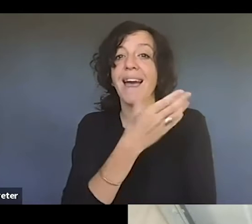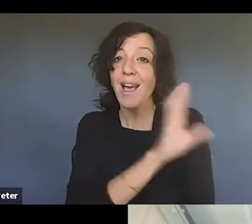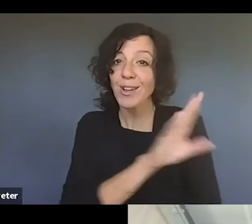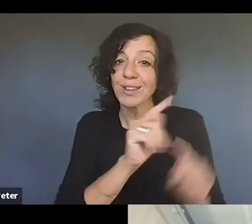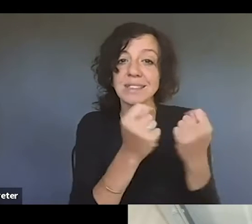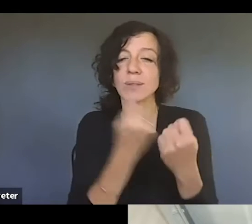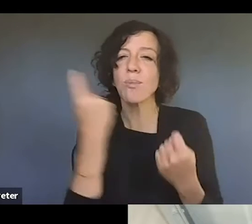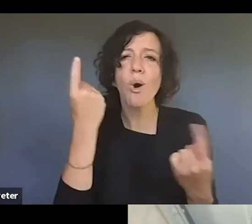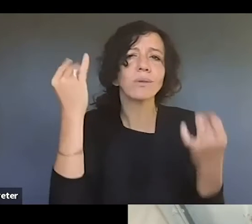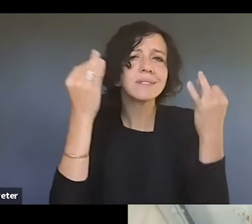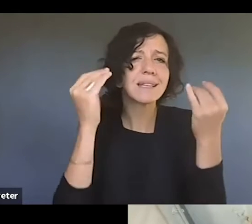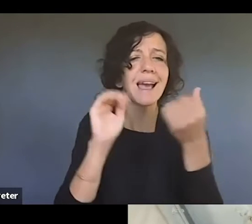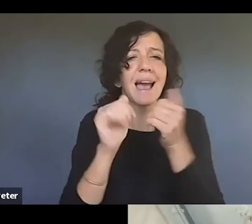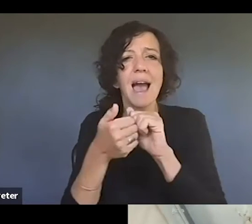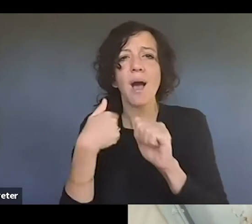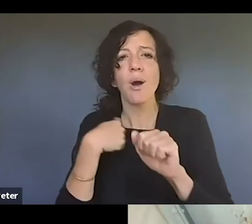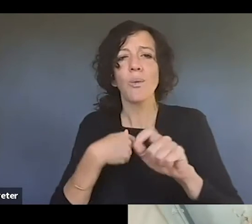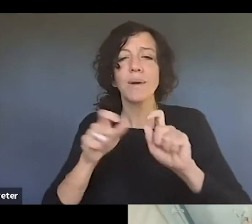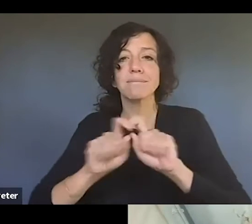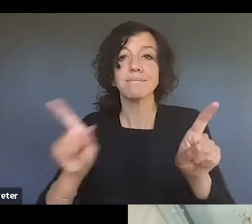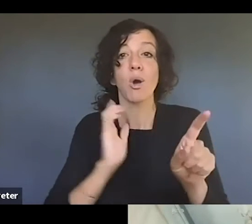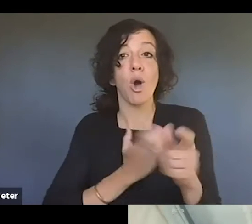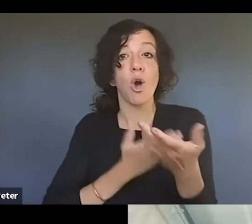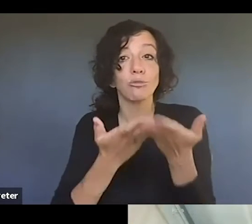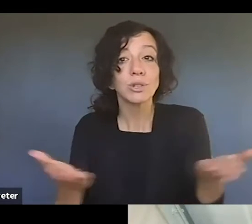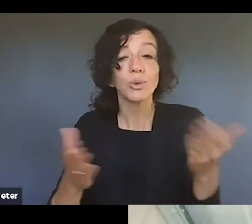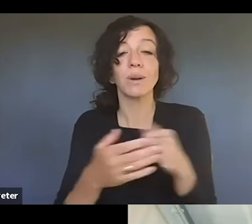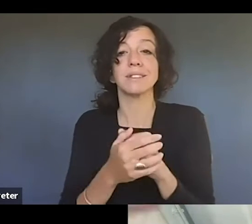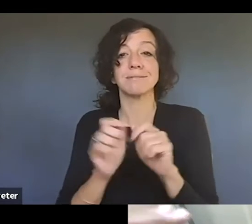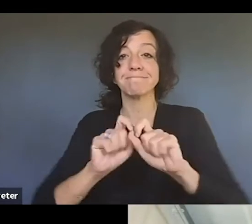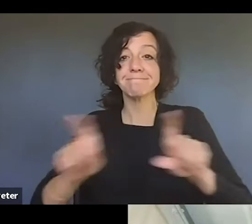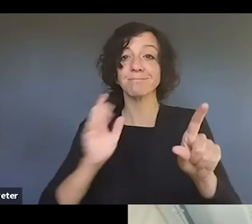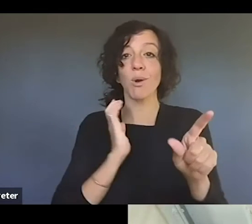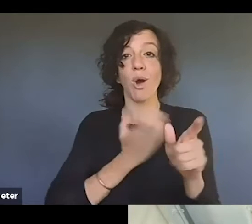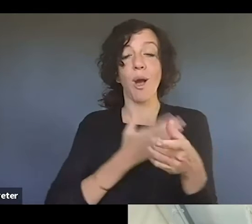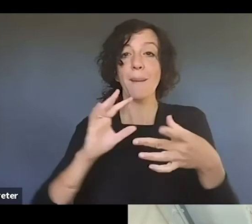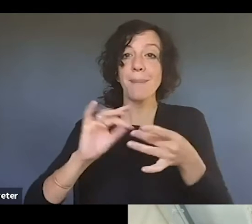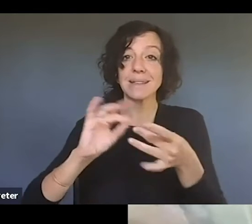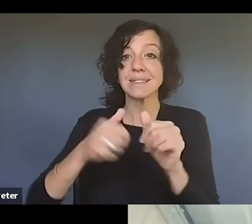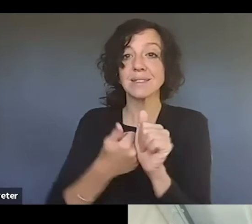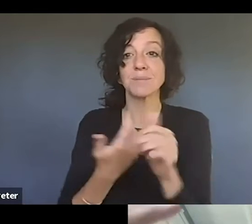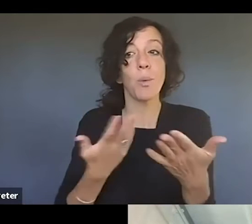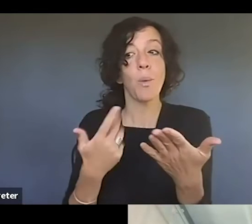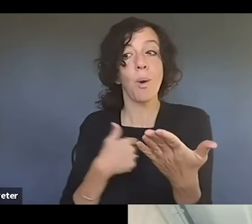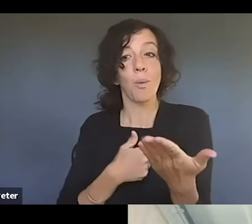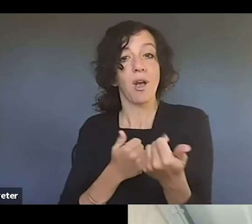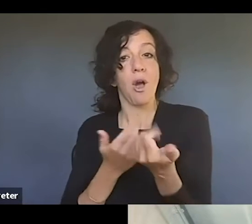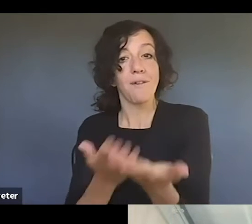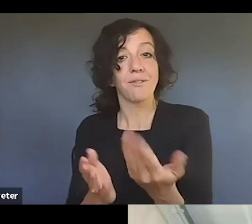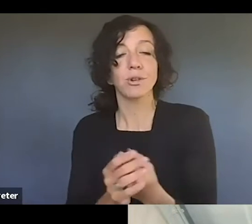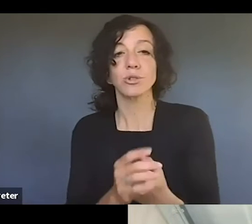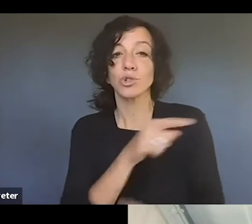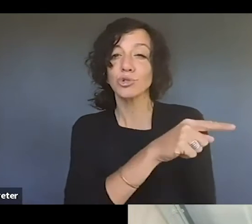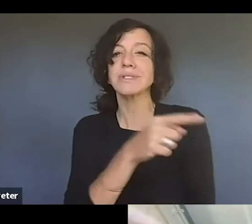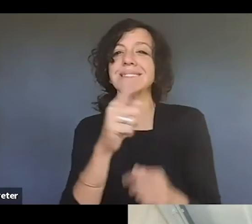our resources out? How do we get our message out? And so she really is someone who embodies that entire idea